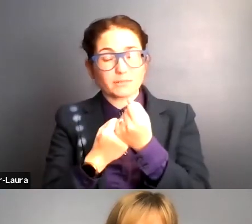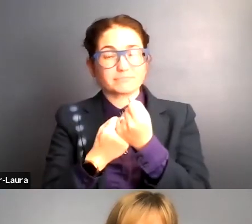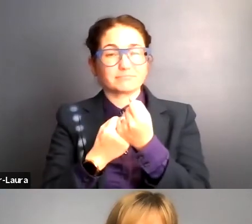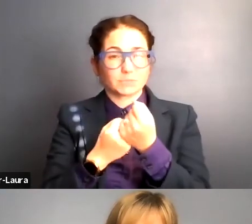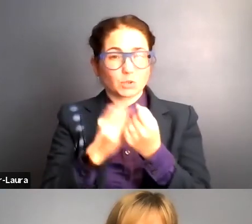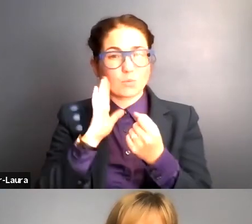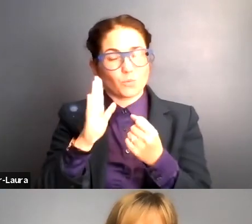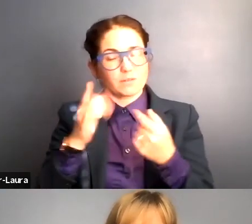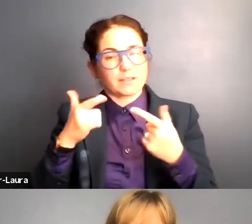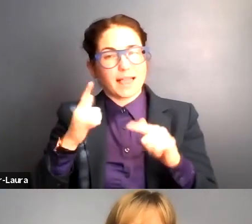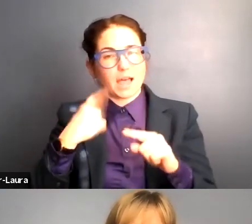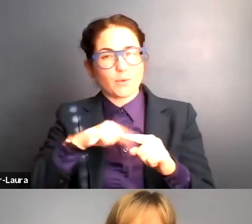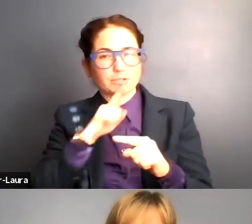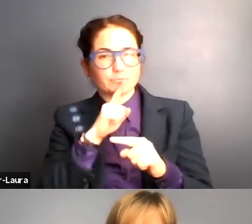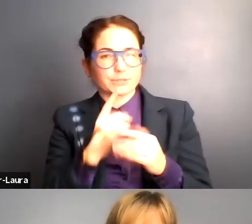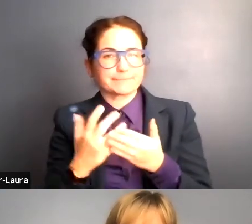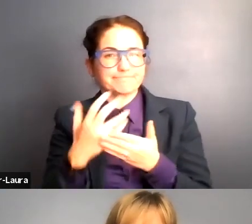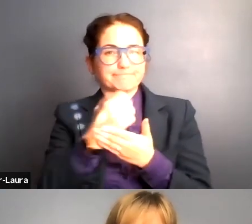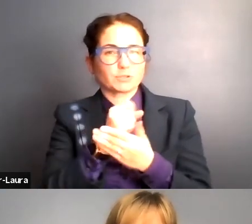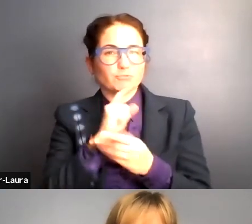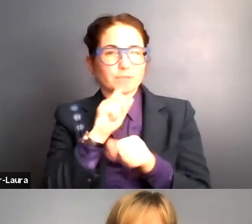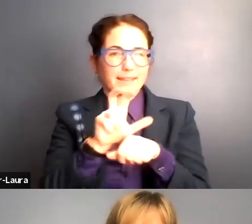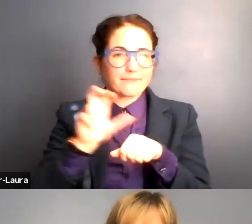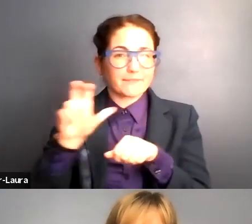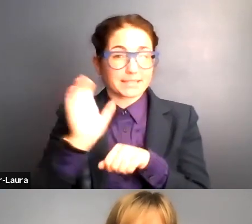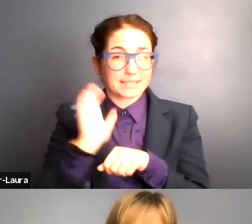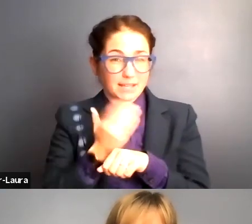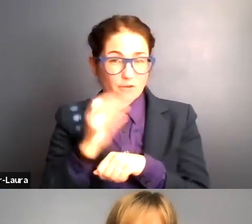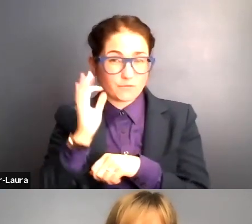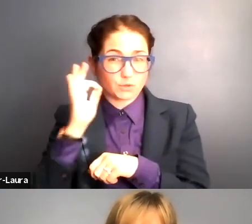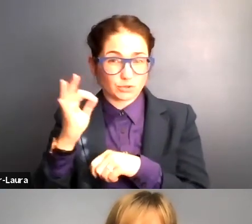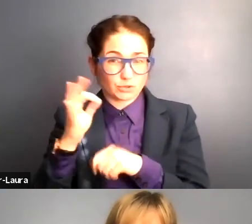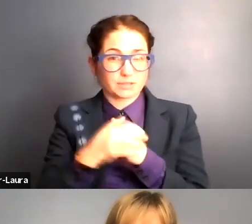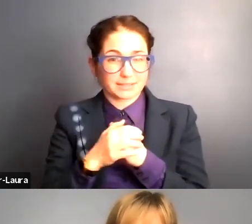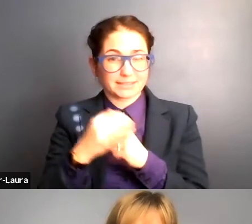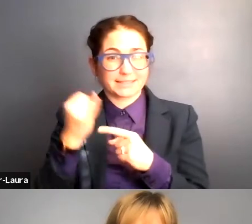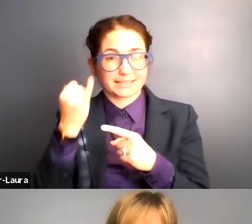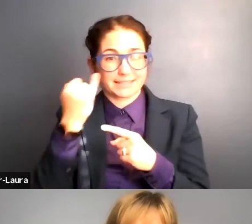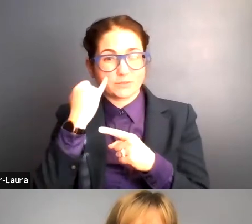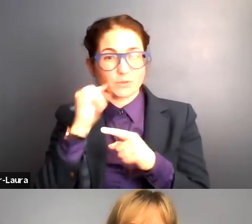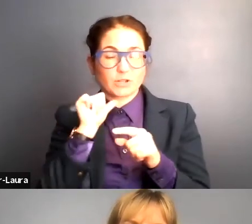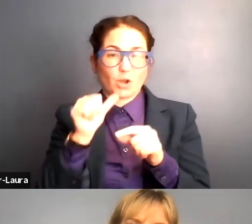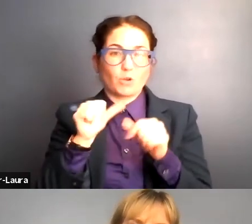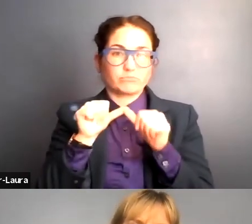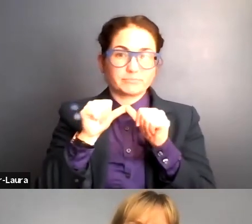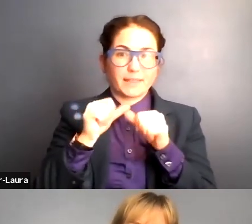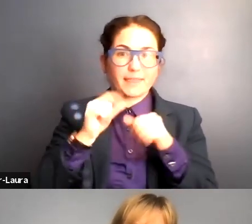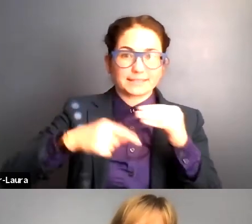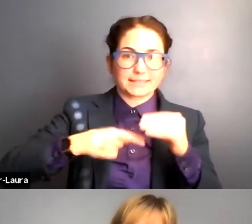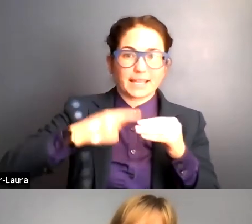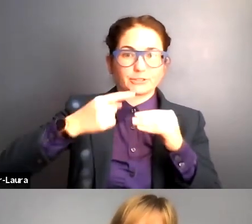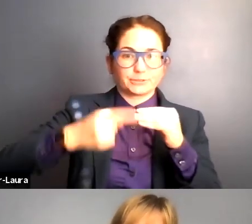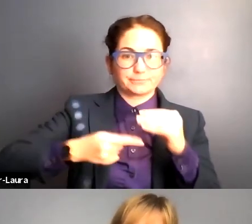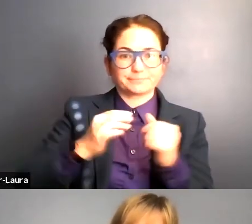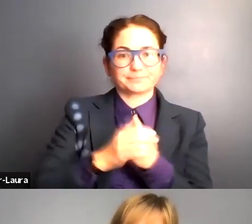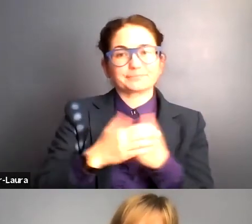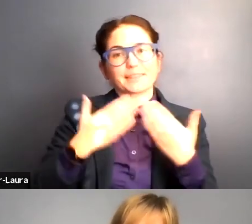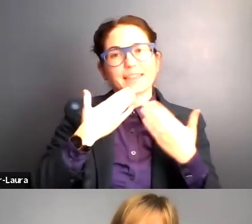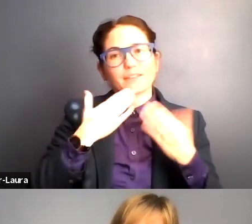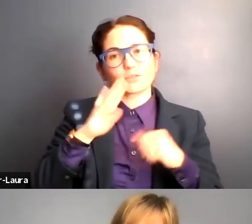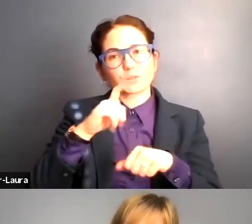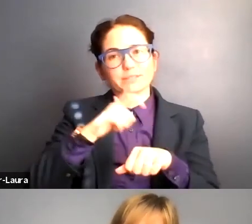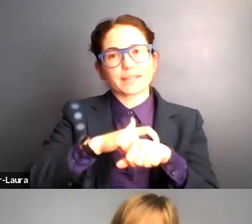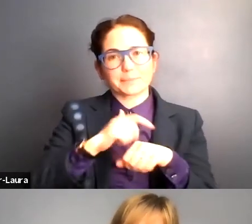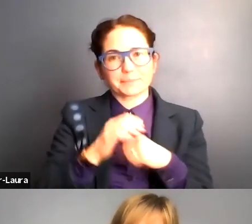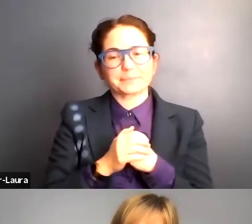gain and invest in our futures without going into the constant cycle. So, um, thank you for your time.